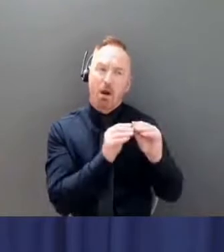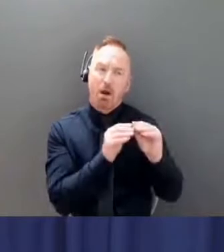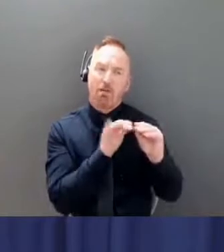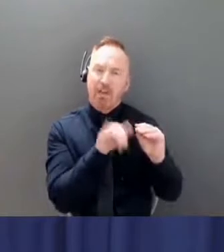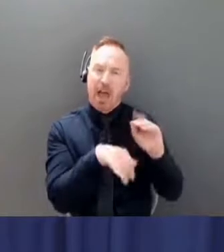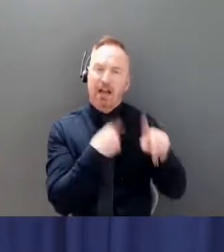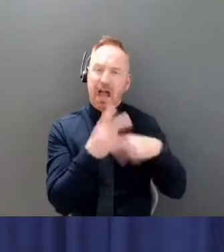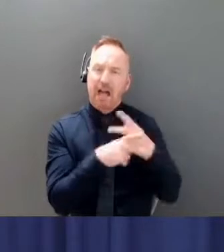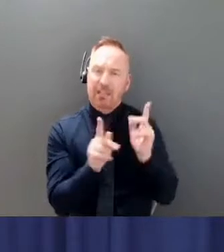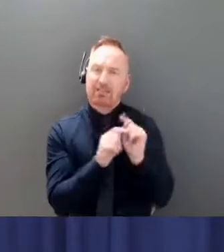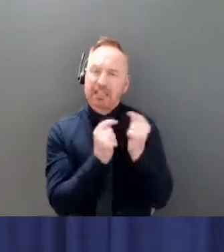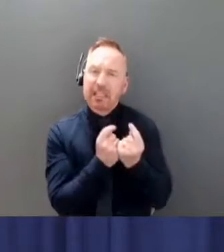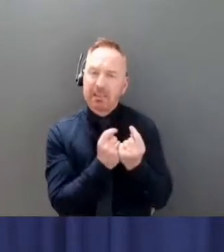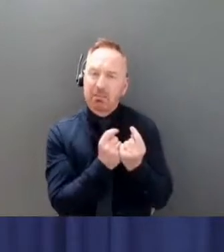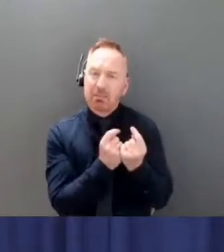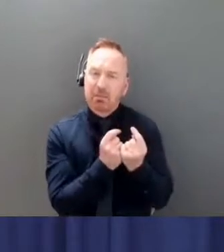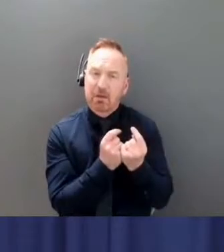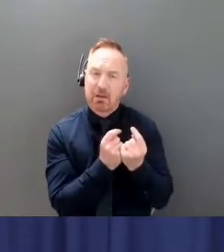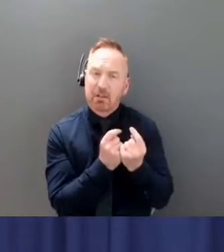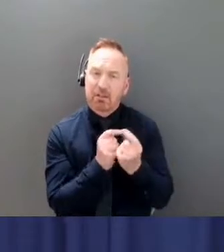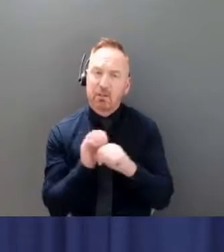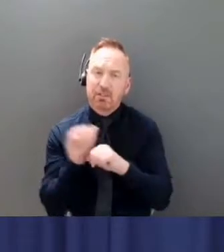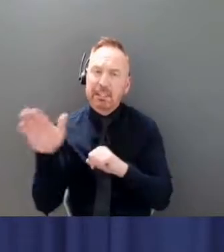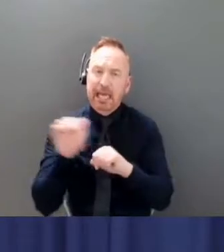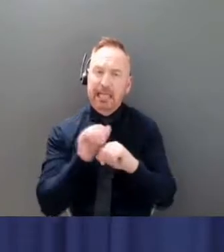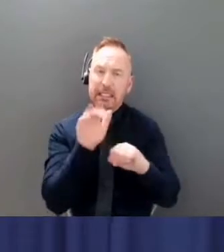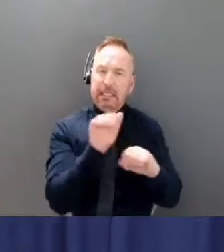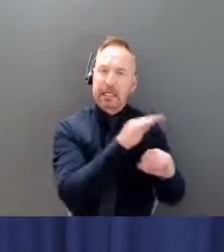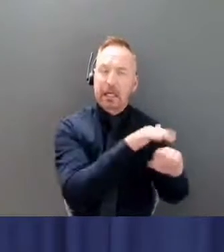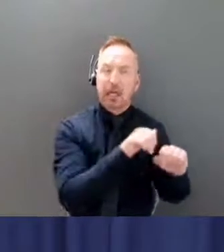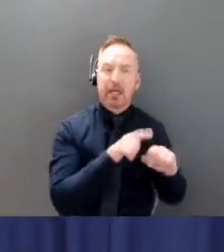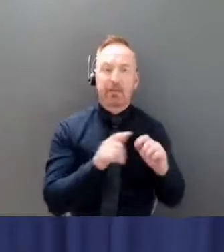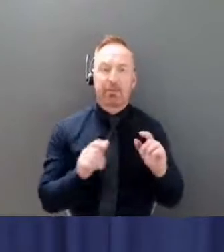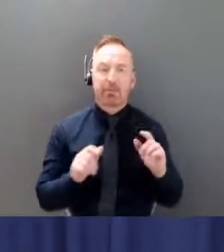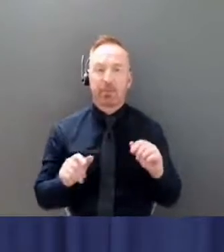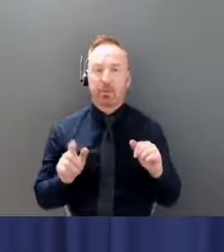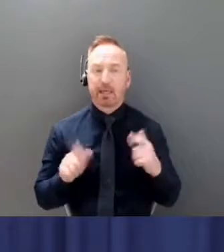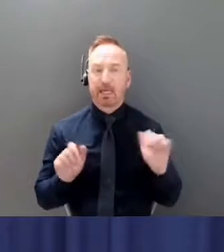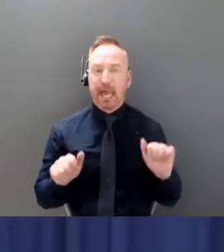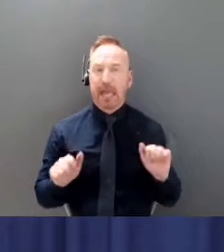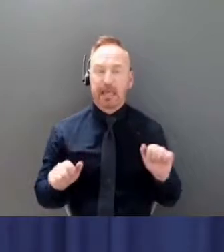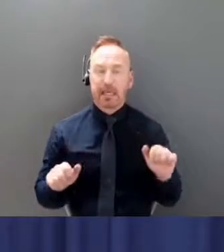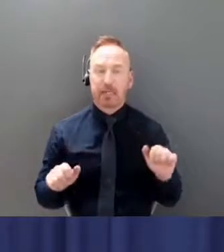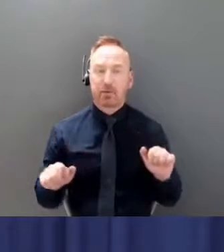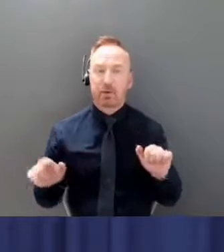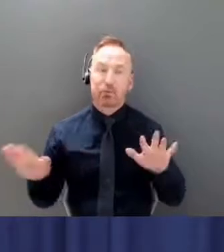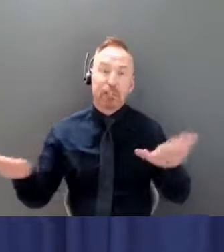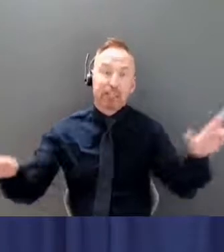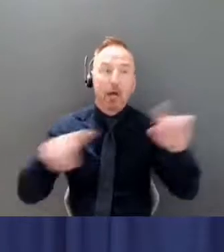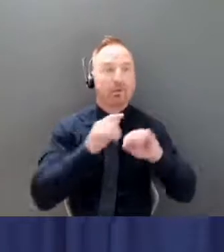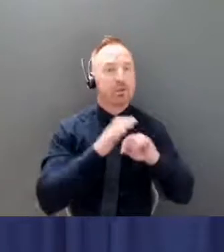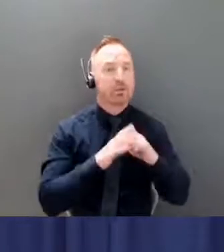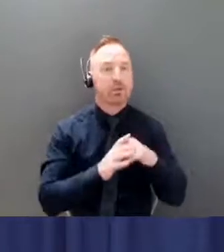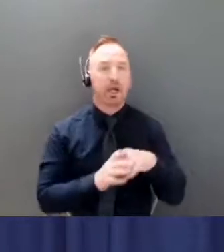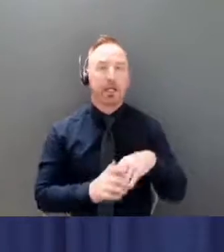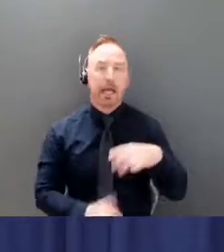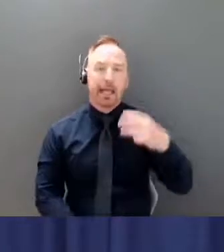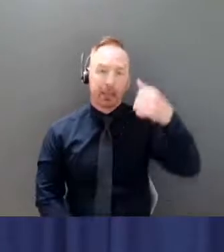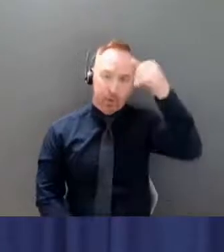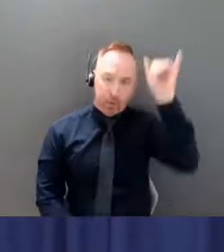if we have increased ability through reaching out also in territory as well as to other